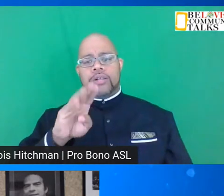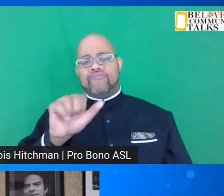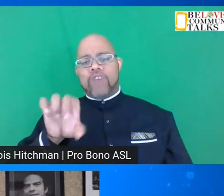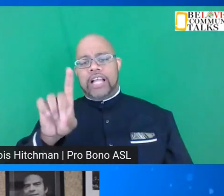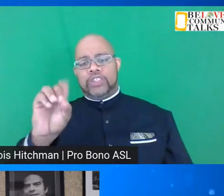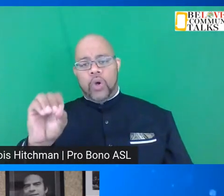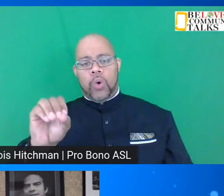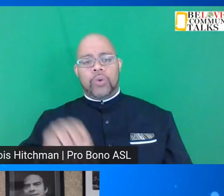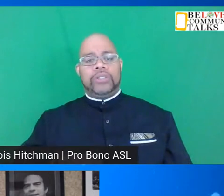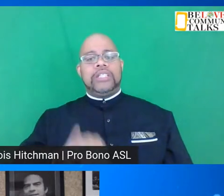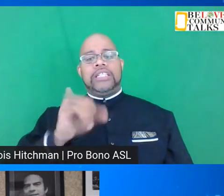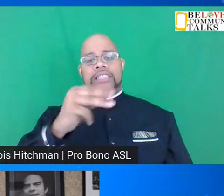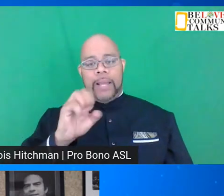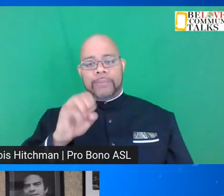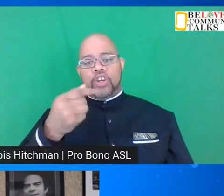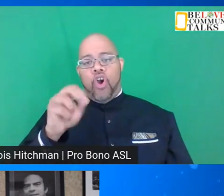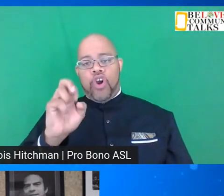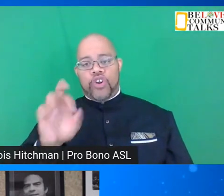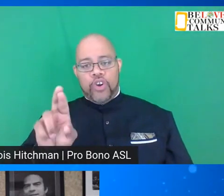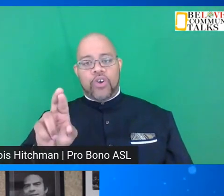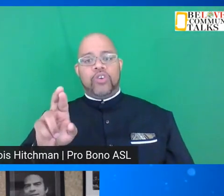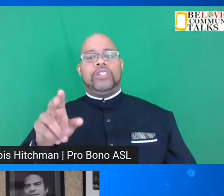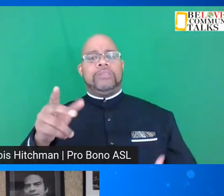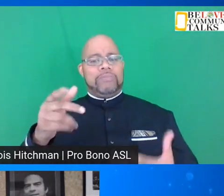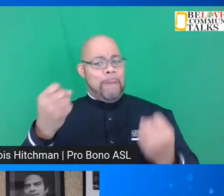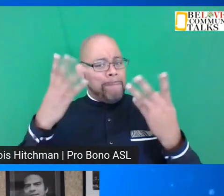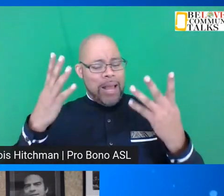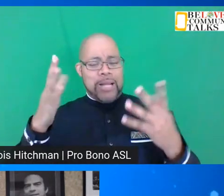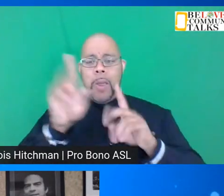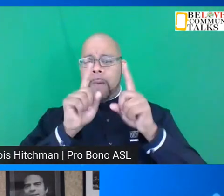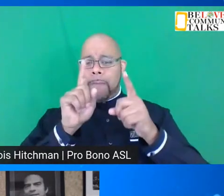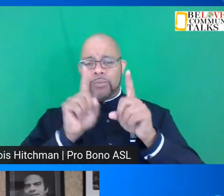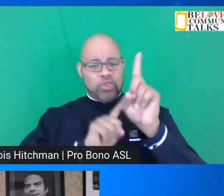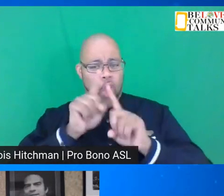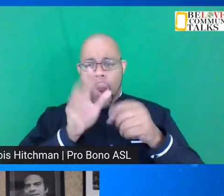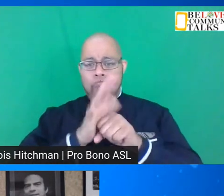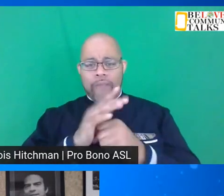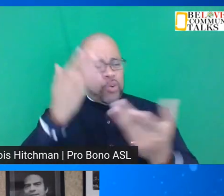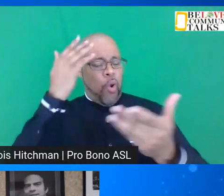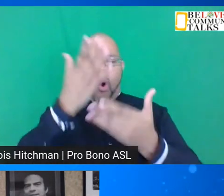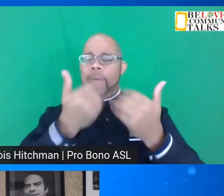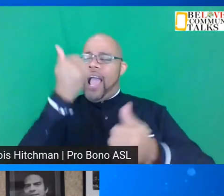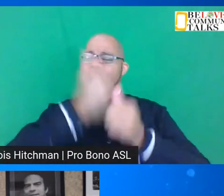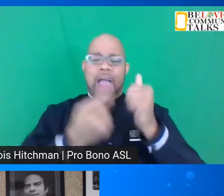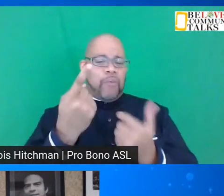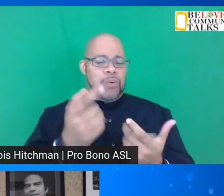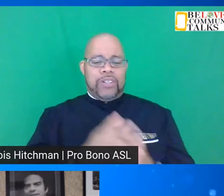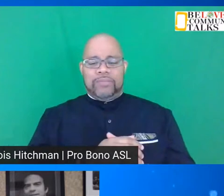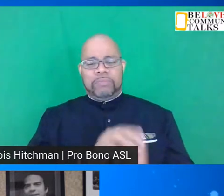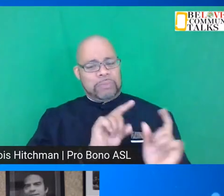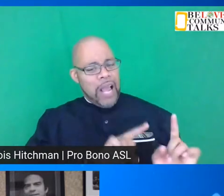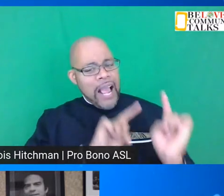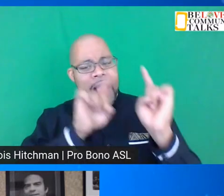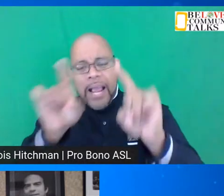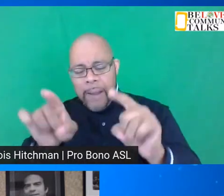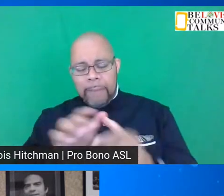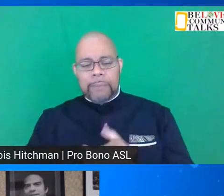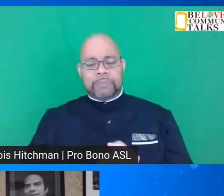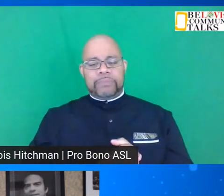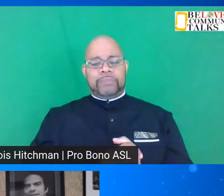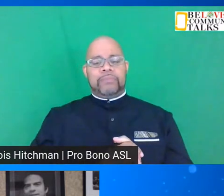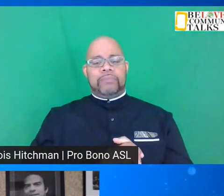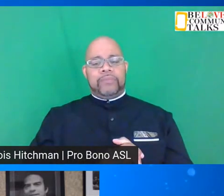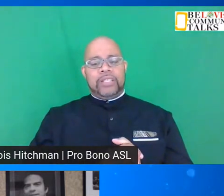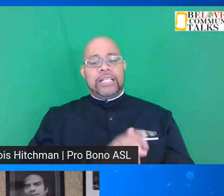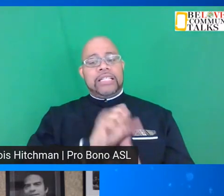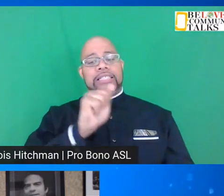Yes, sir. James Garner. There were a number. You know almost everybody in that that got off that